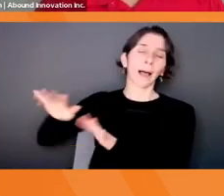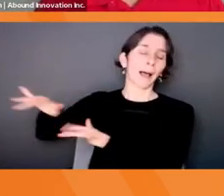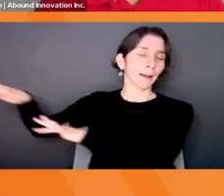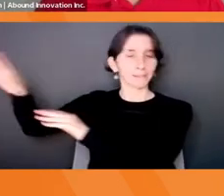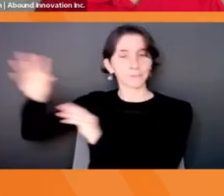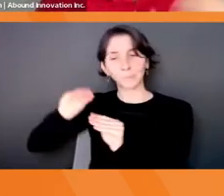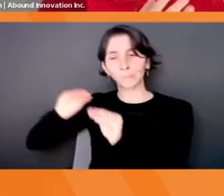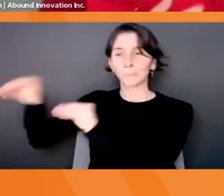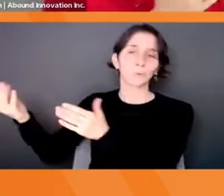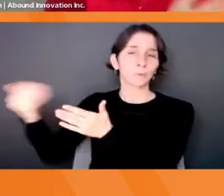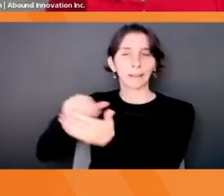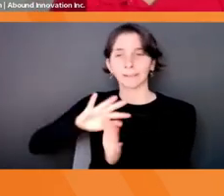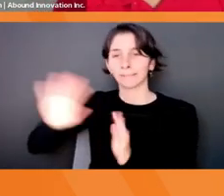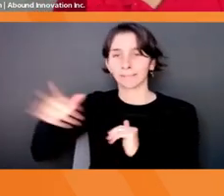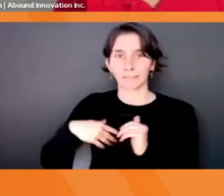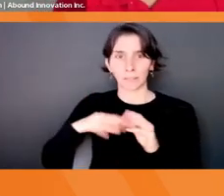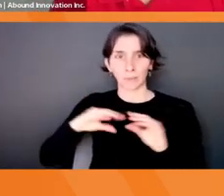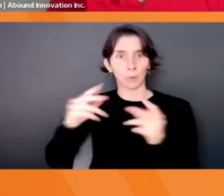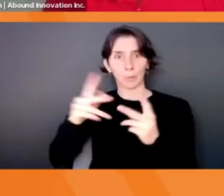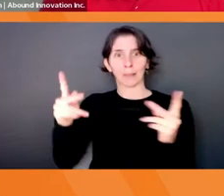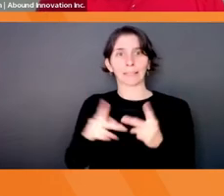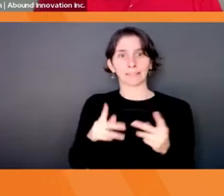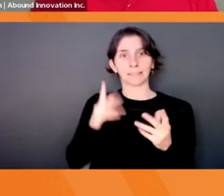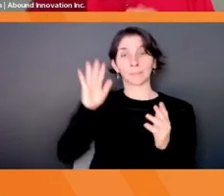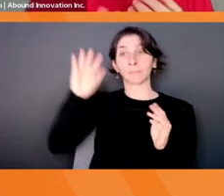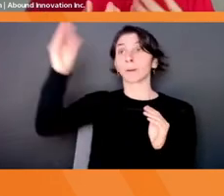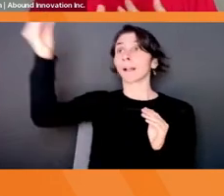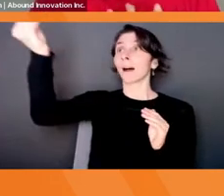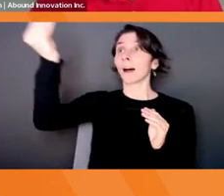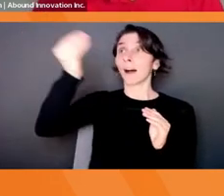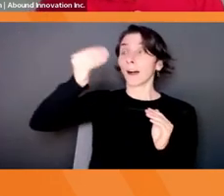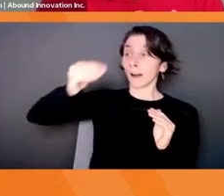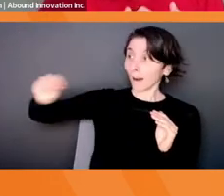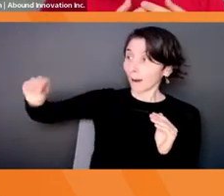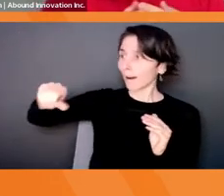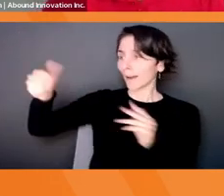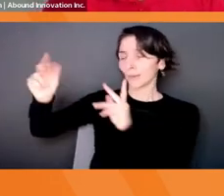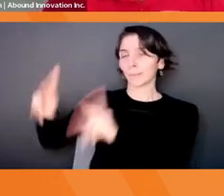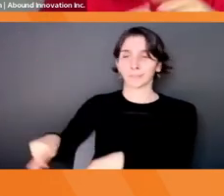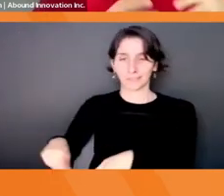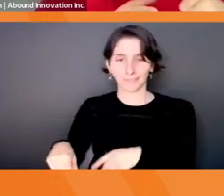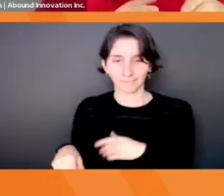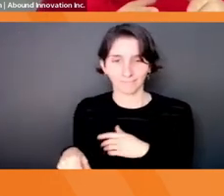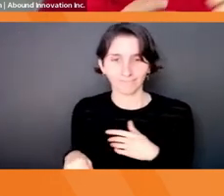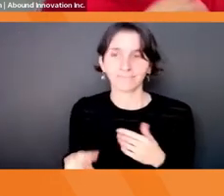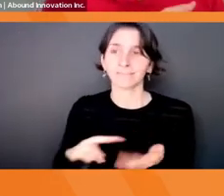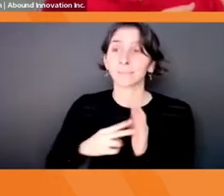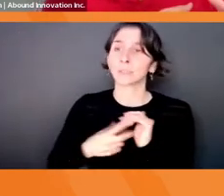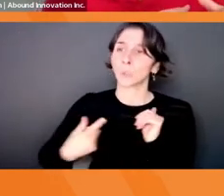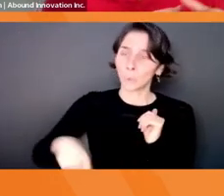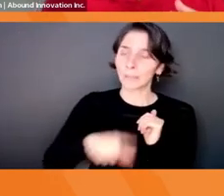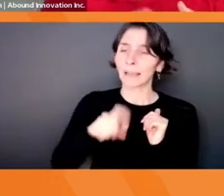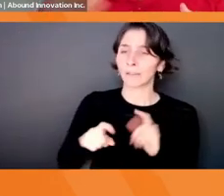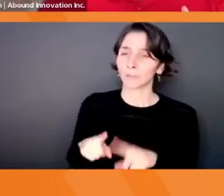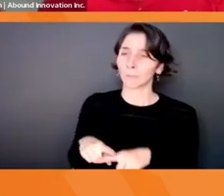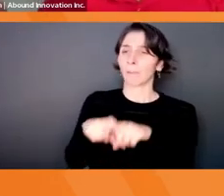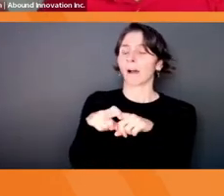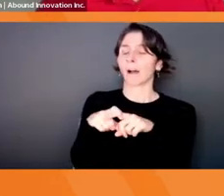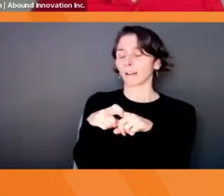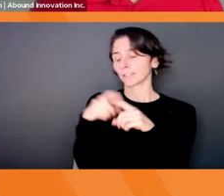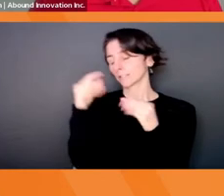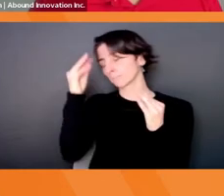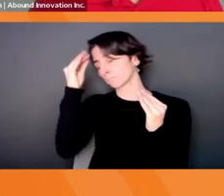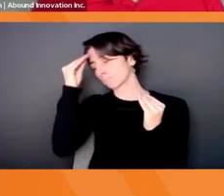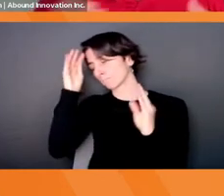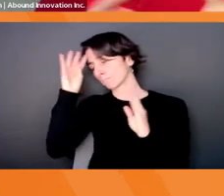in your brain. And they would, in fact, they'll go to somebody else. So we need the ability to pause to innovate, right? Some of you said